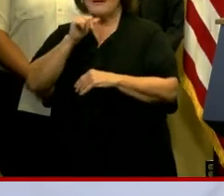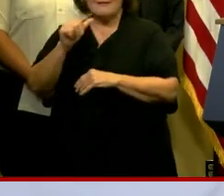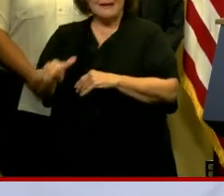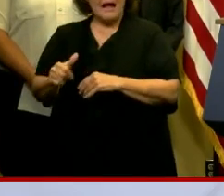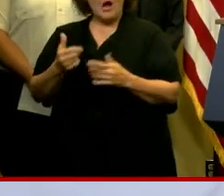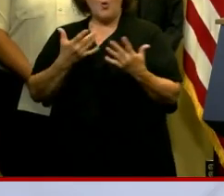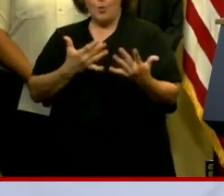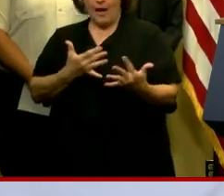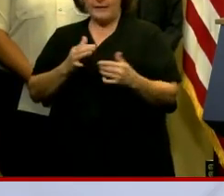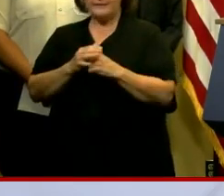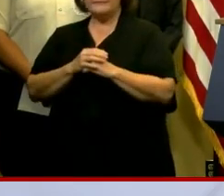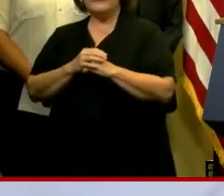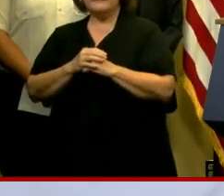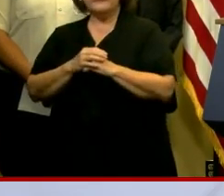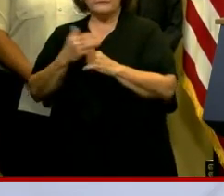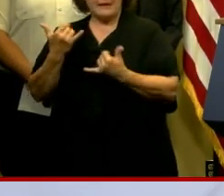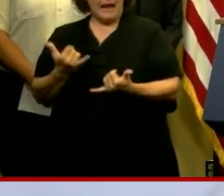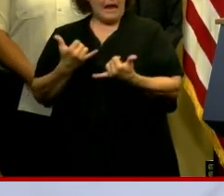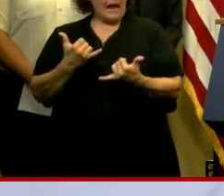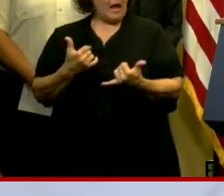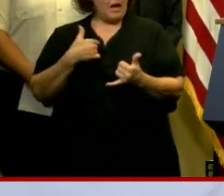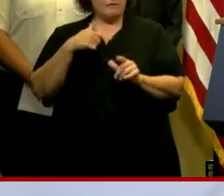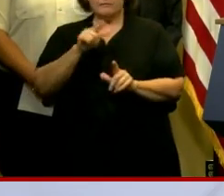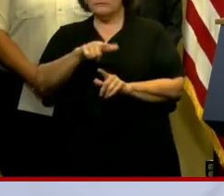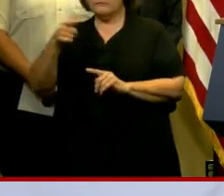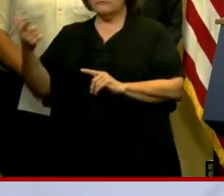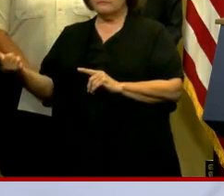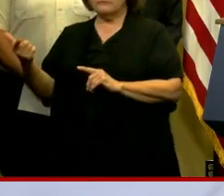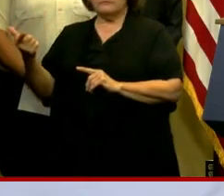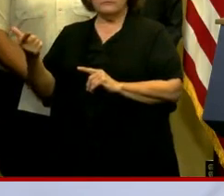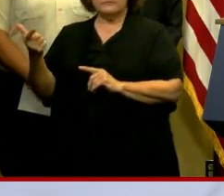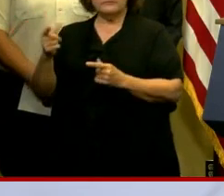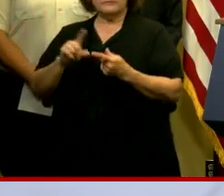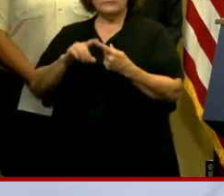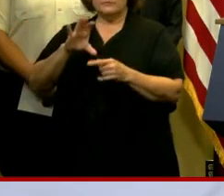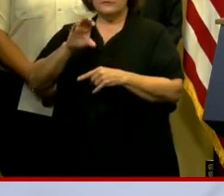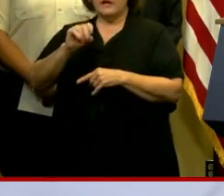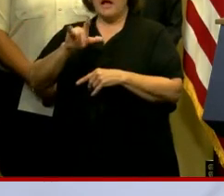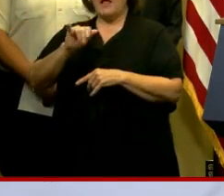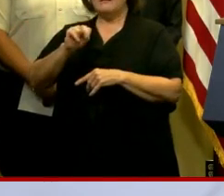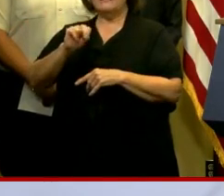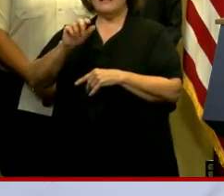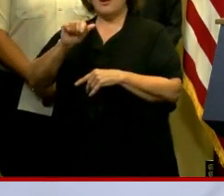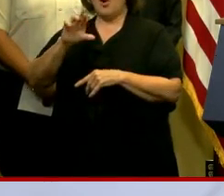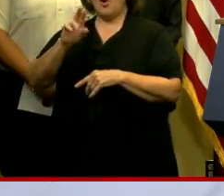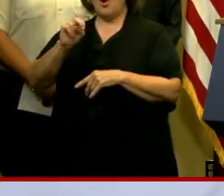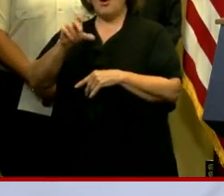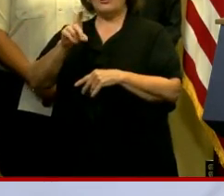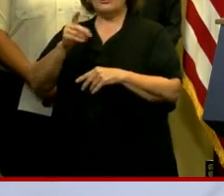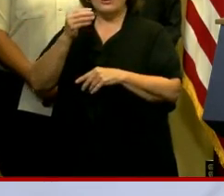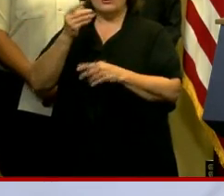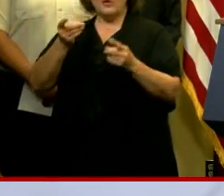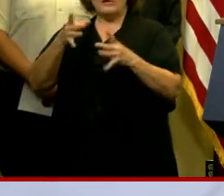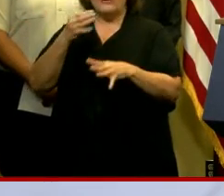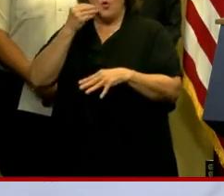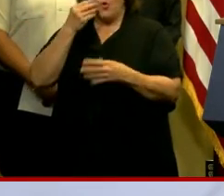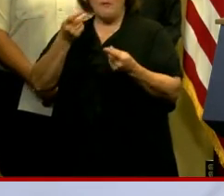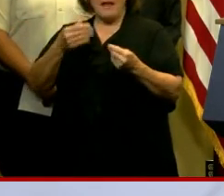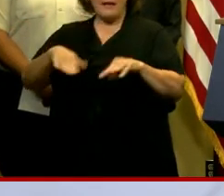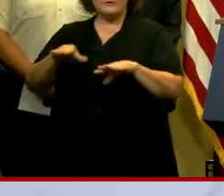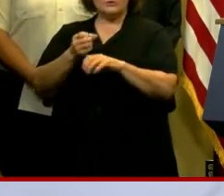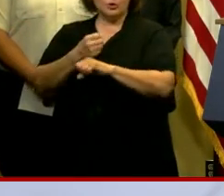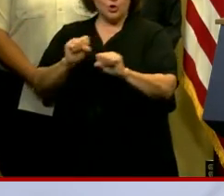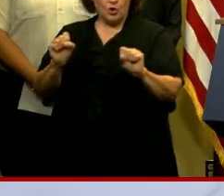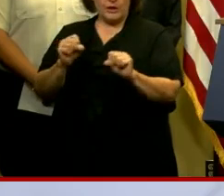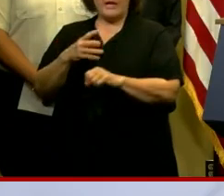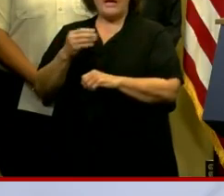wait. So with that, I'm going to now turn it over to Colin Arnold, our director of Homeland Security. Of course,